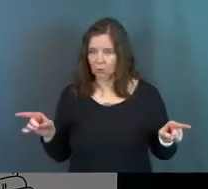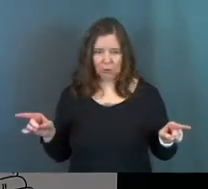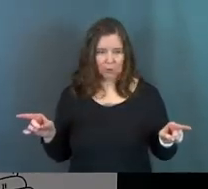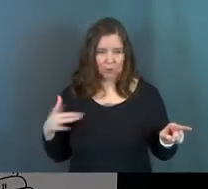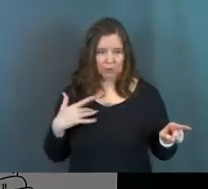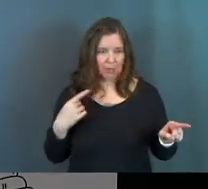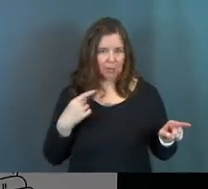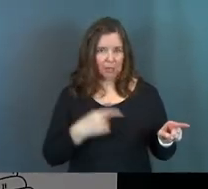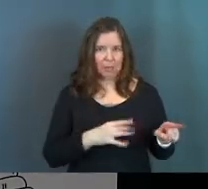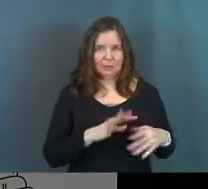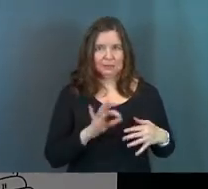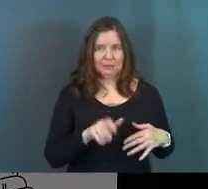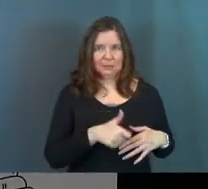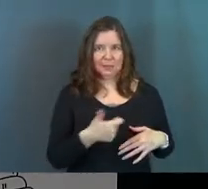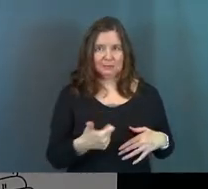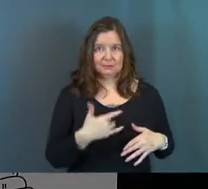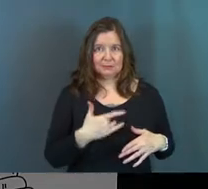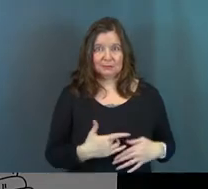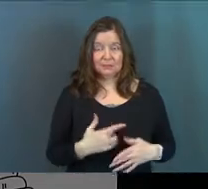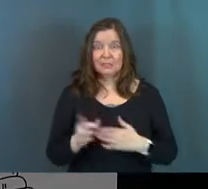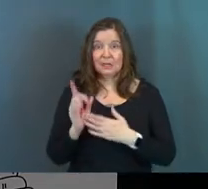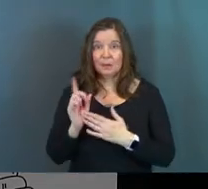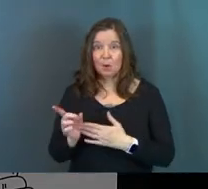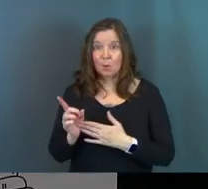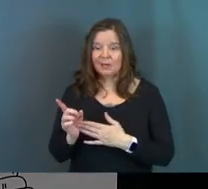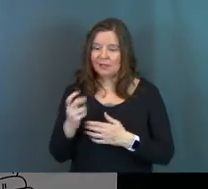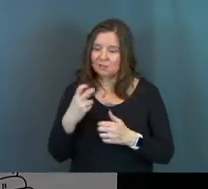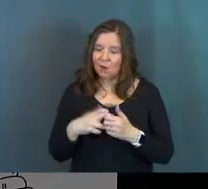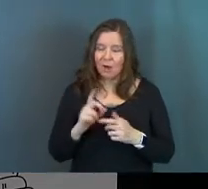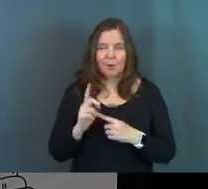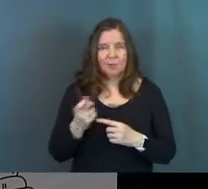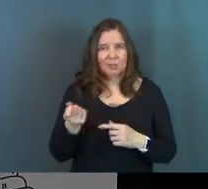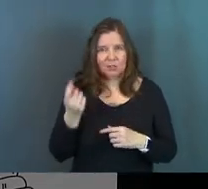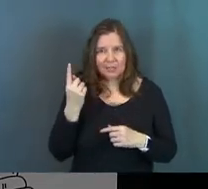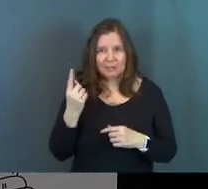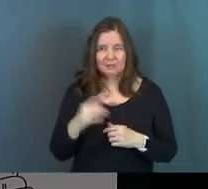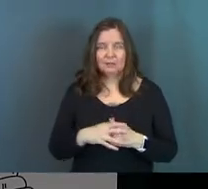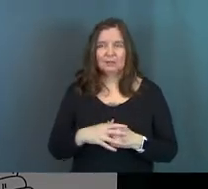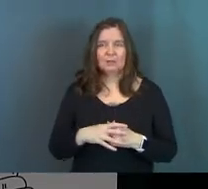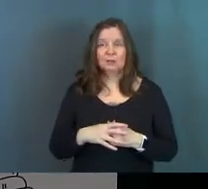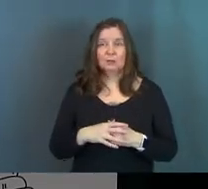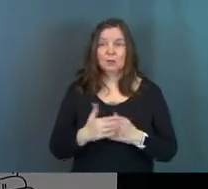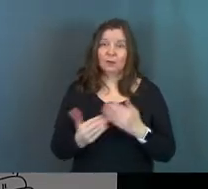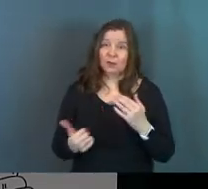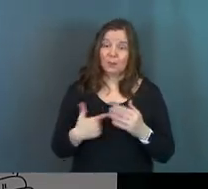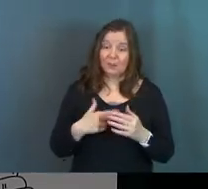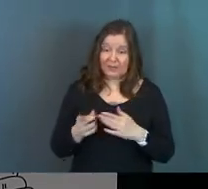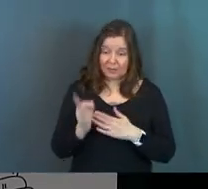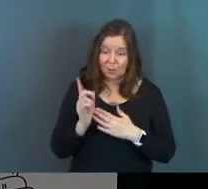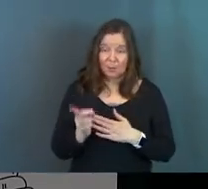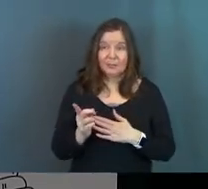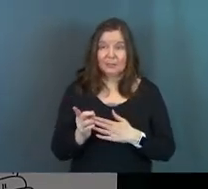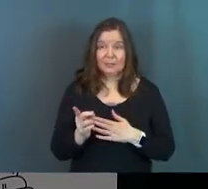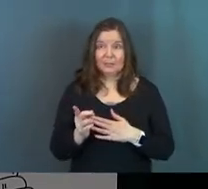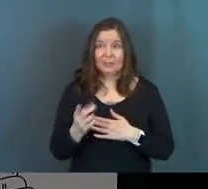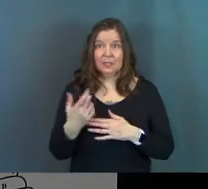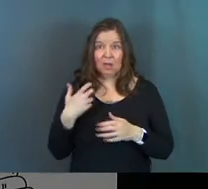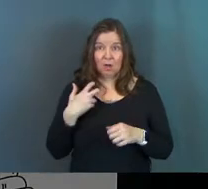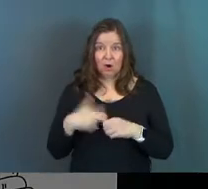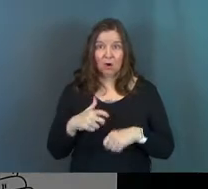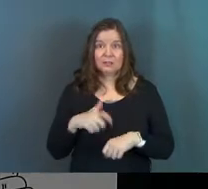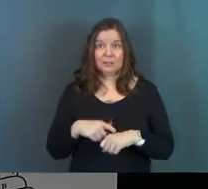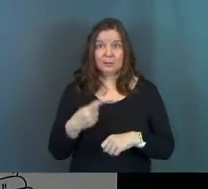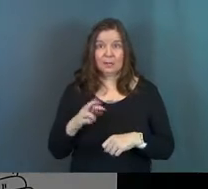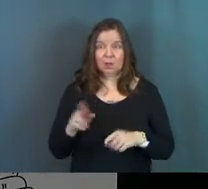Because that's what Peter did, right? In a moment, again, hard moments, I understand, but we have to call it what it is. In a moment, in a rough